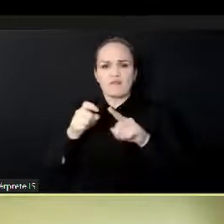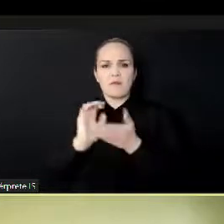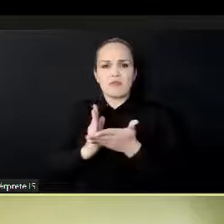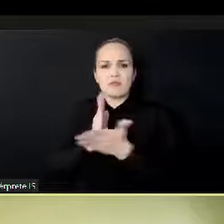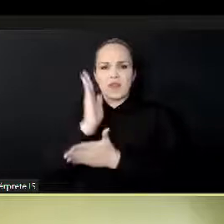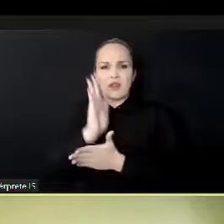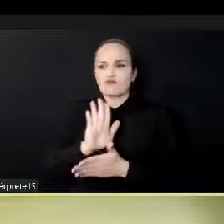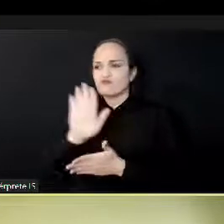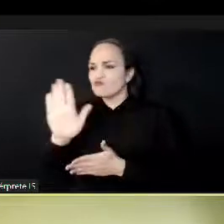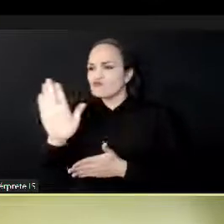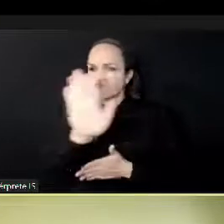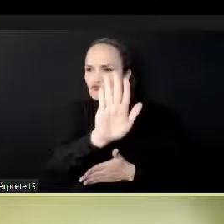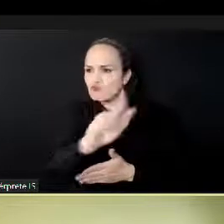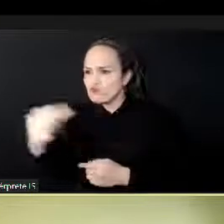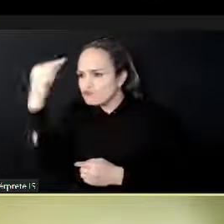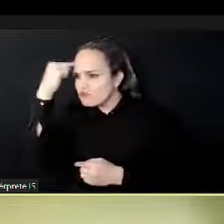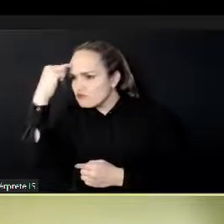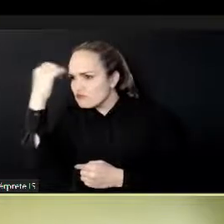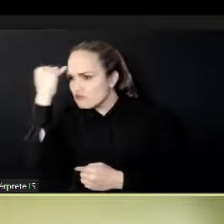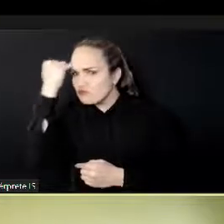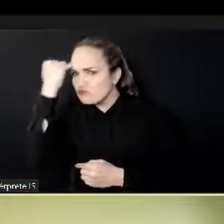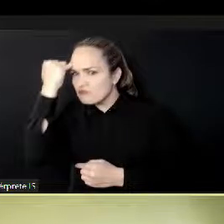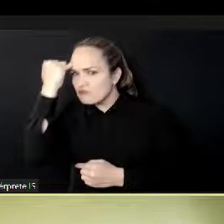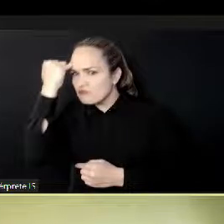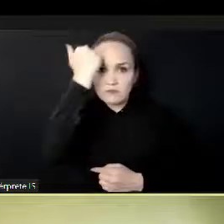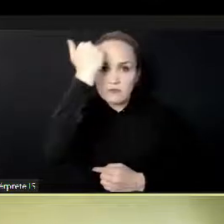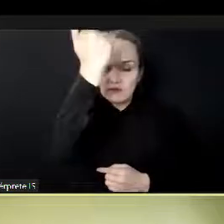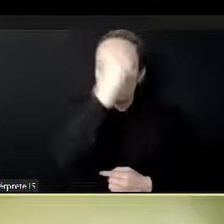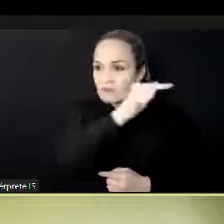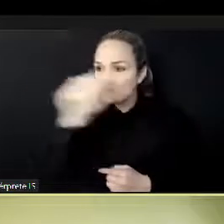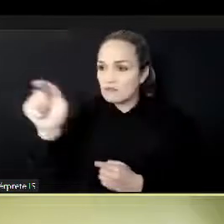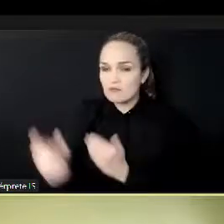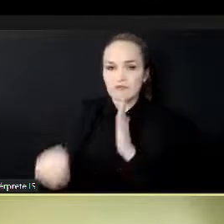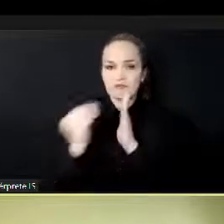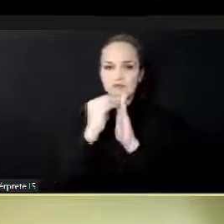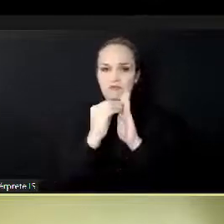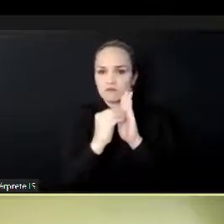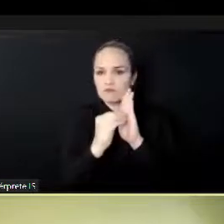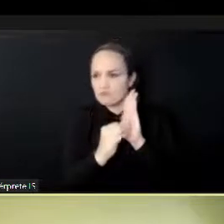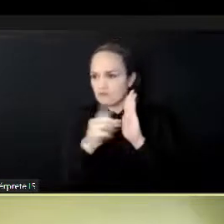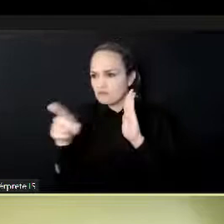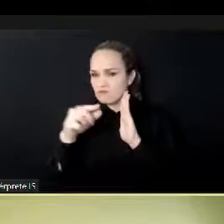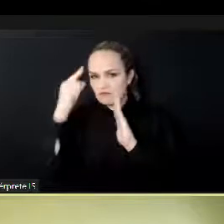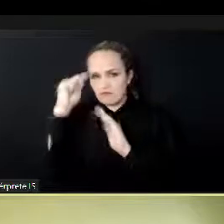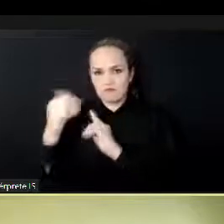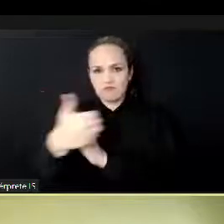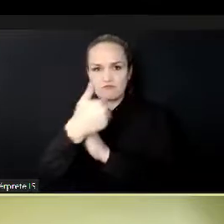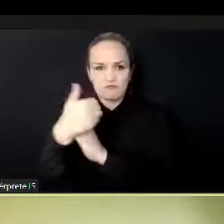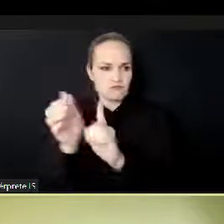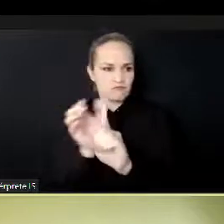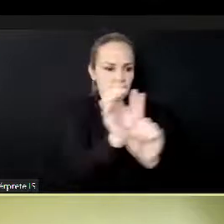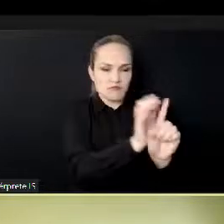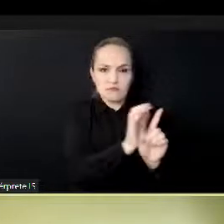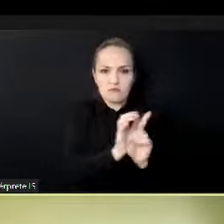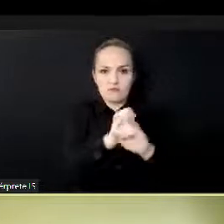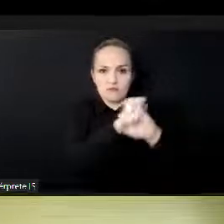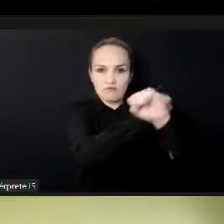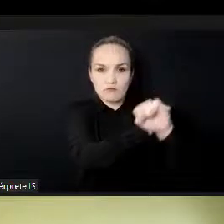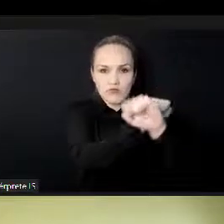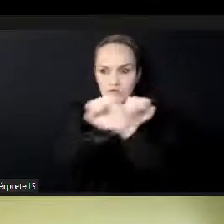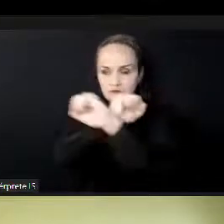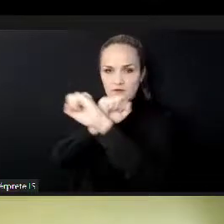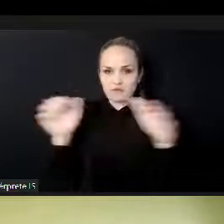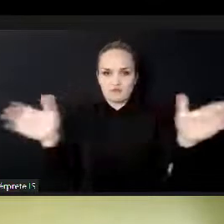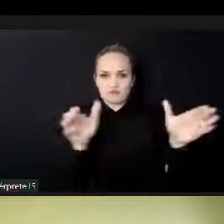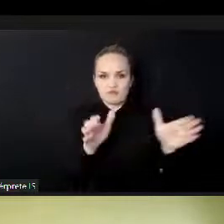administers the mandates on intellectual property. Thank you very much. Great. Thank you. And